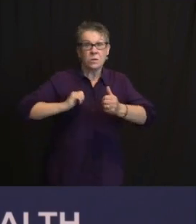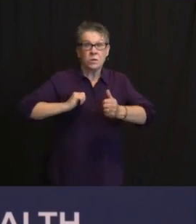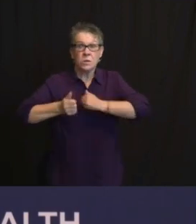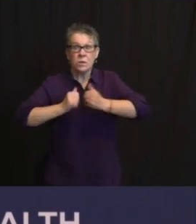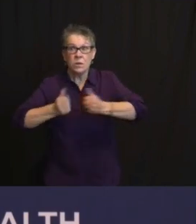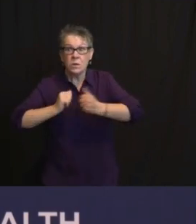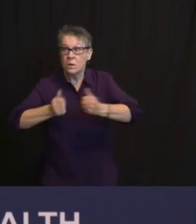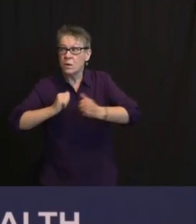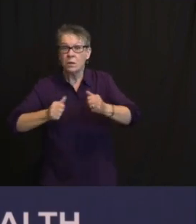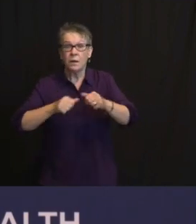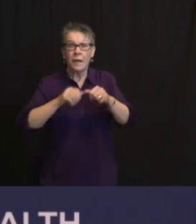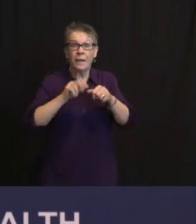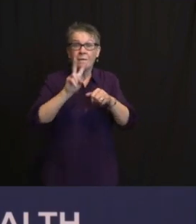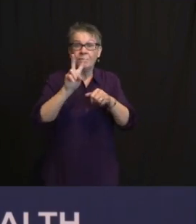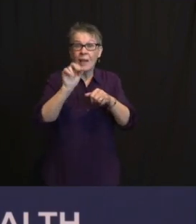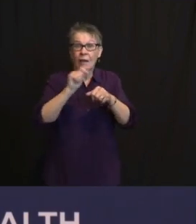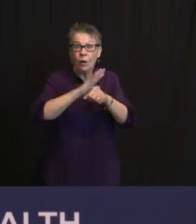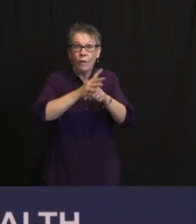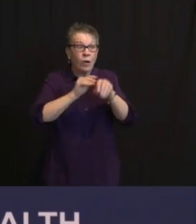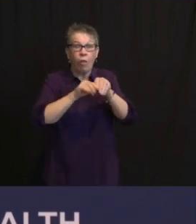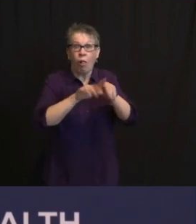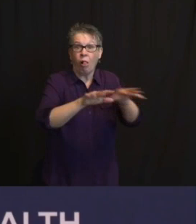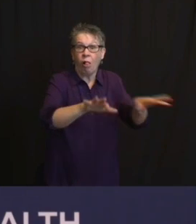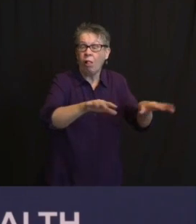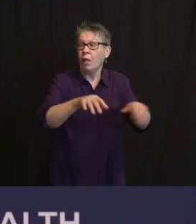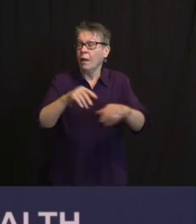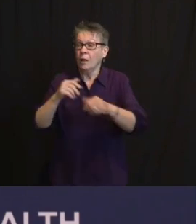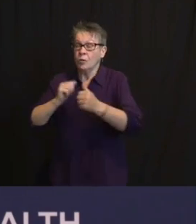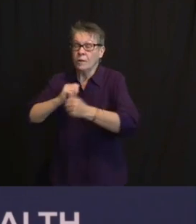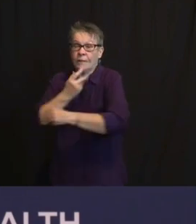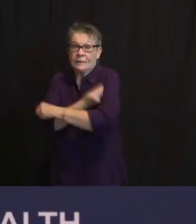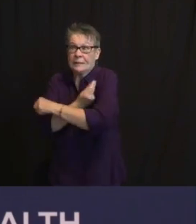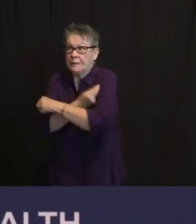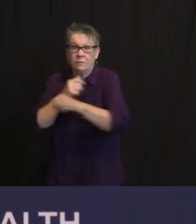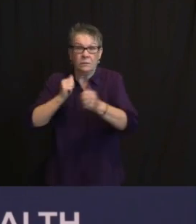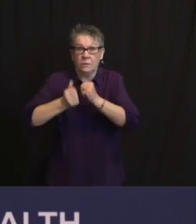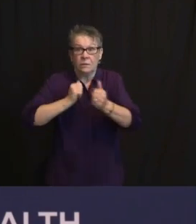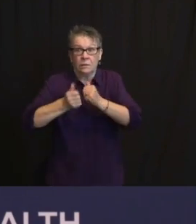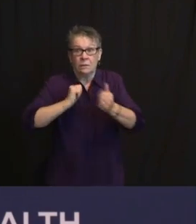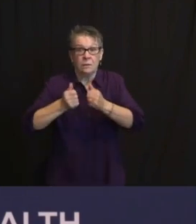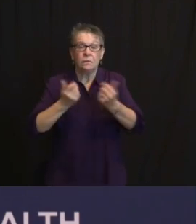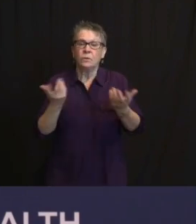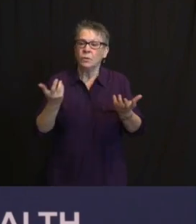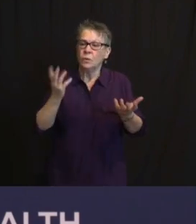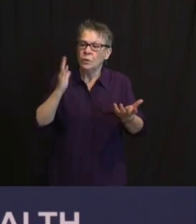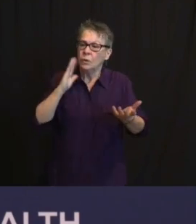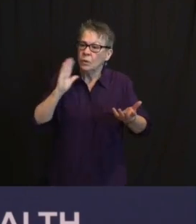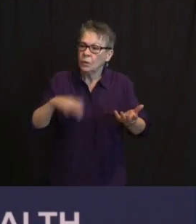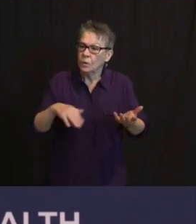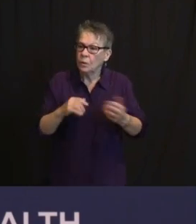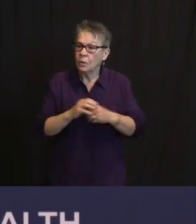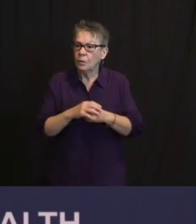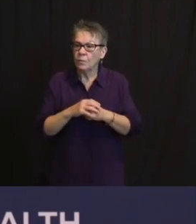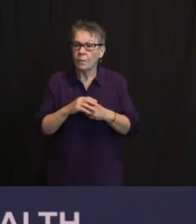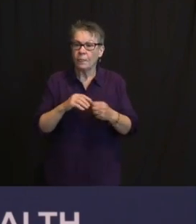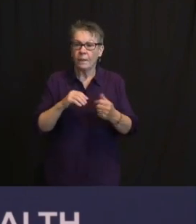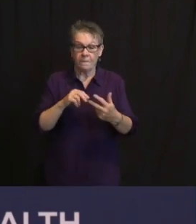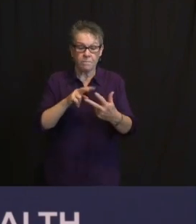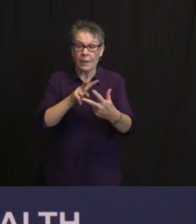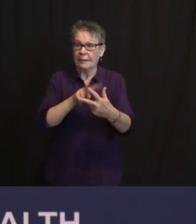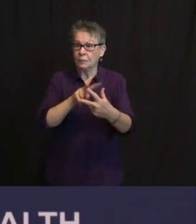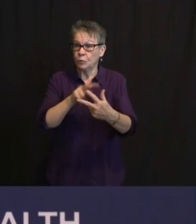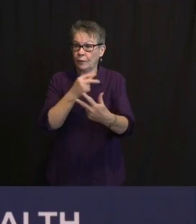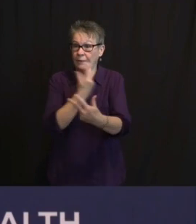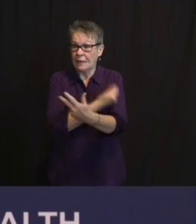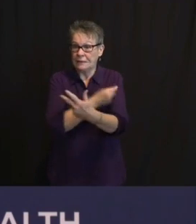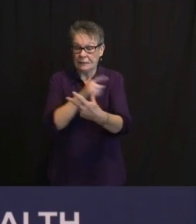JUDY MENTIONED THIS, IT'S WORTH UNDERSCORING. YOU GET A LOT OF PROTECTION AFTER ONE DOSE, APPARENTLY, FROM MODERNA AND PHYSER, BUT THERE IS NO